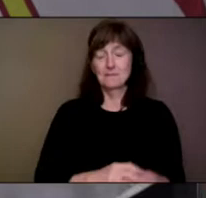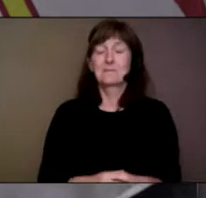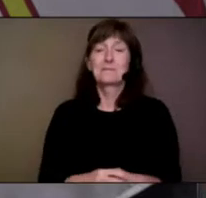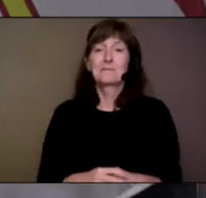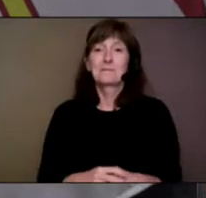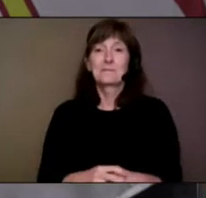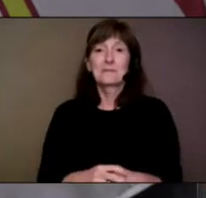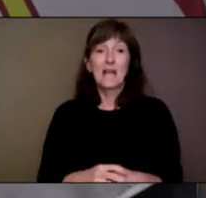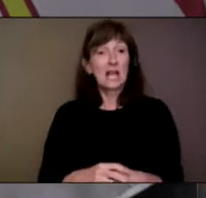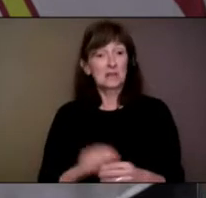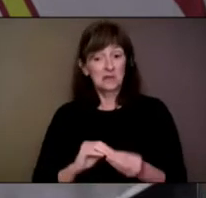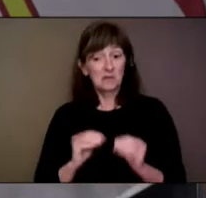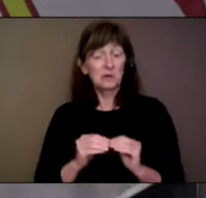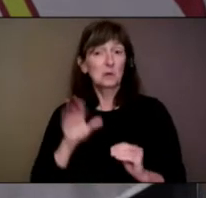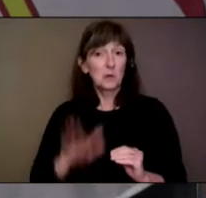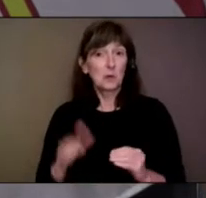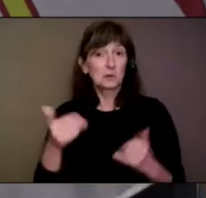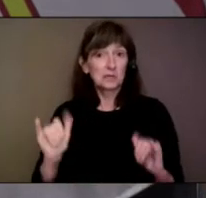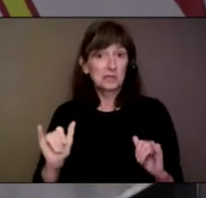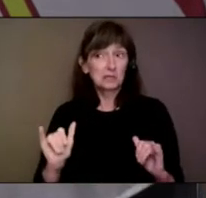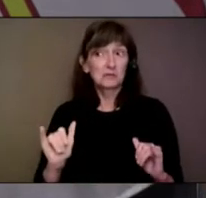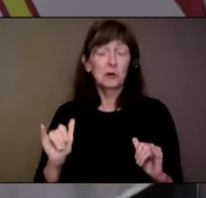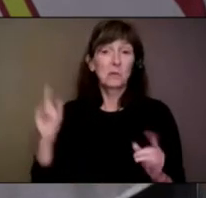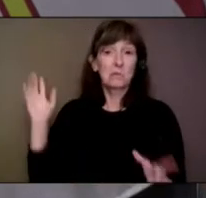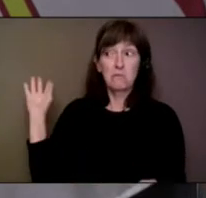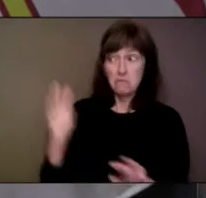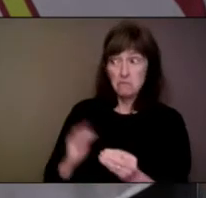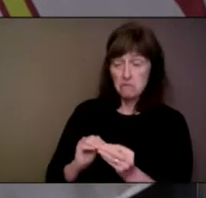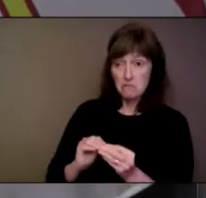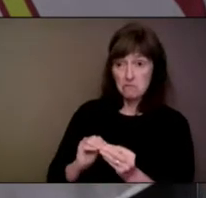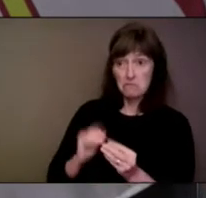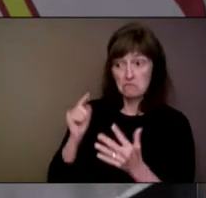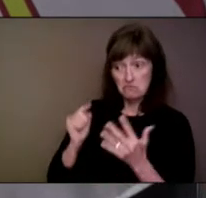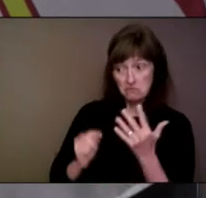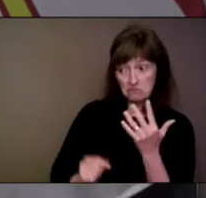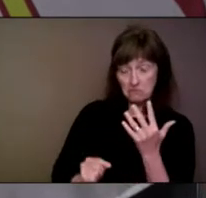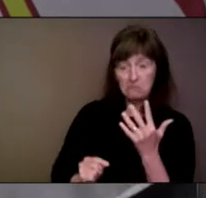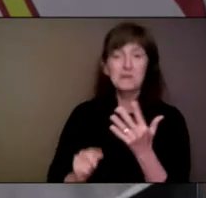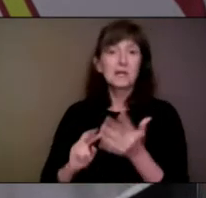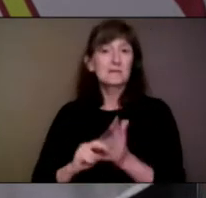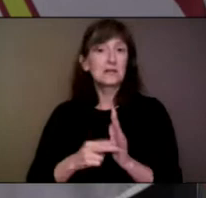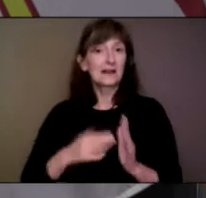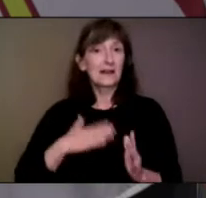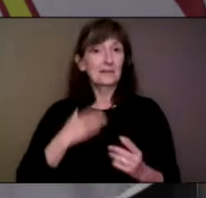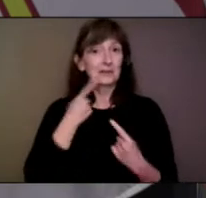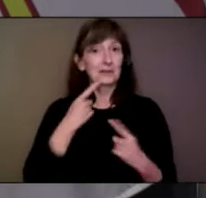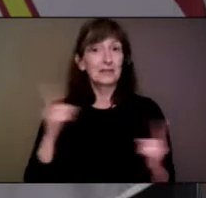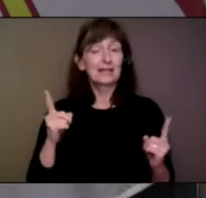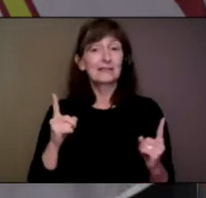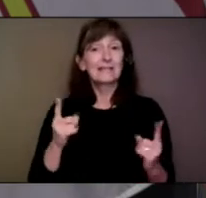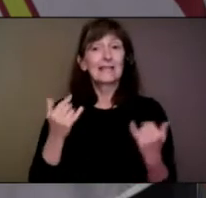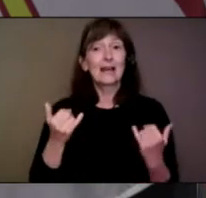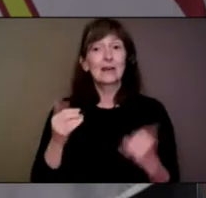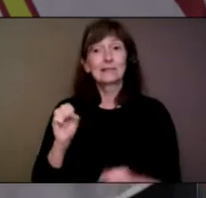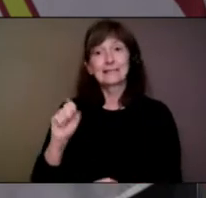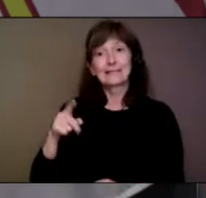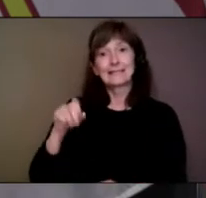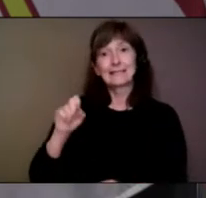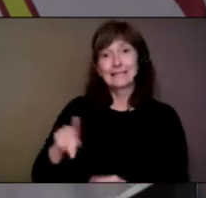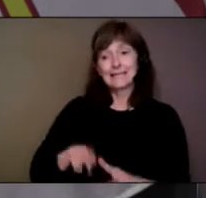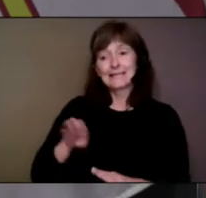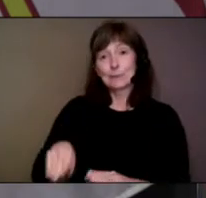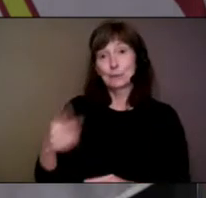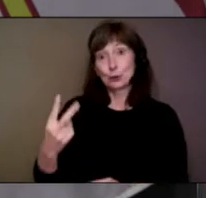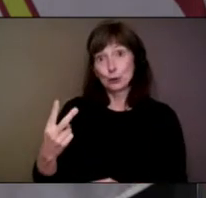favorable. In light of these factors, I'm happy to say that we will be moving to step two in our reopening plan on Sunday,